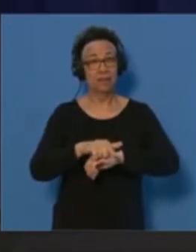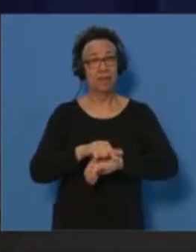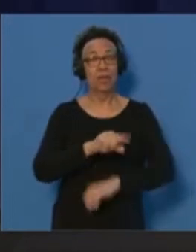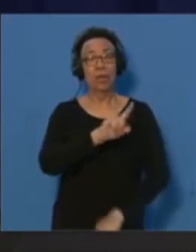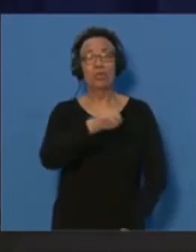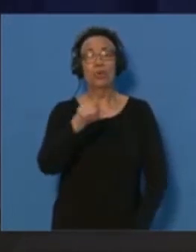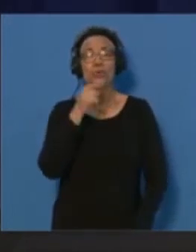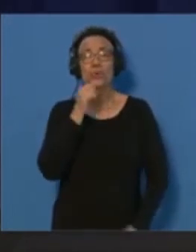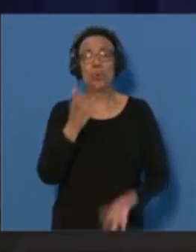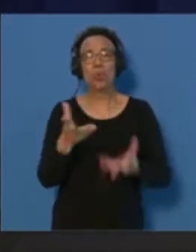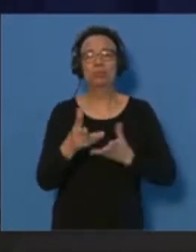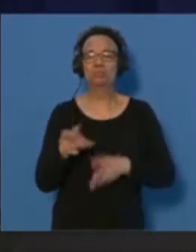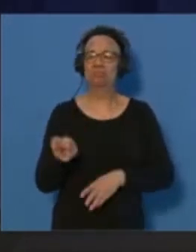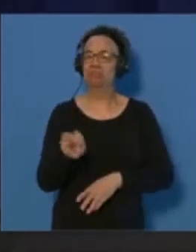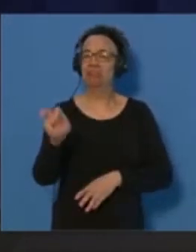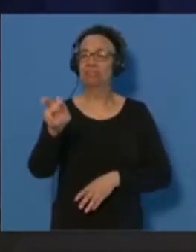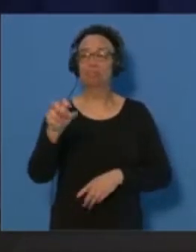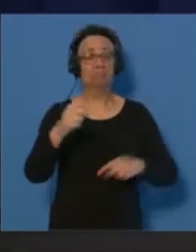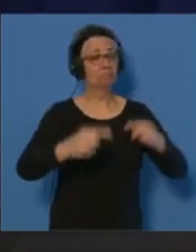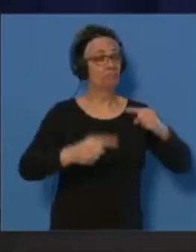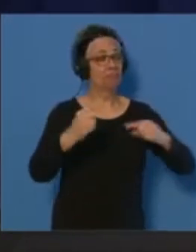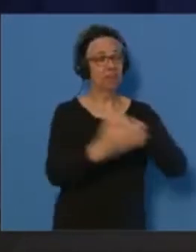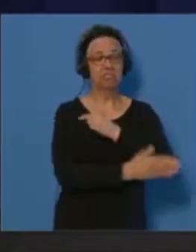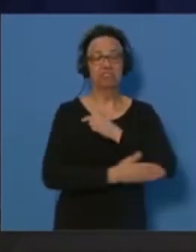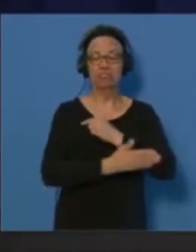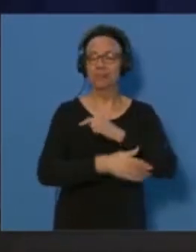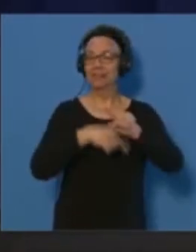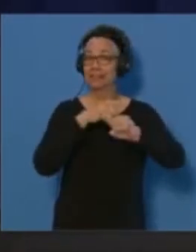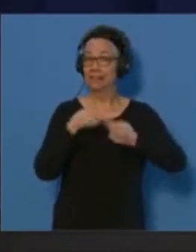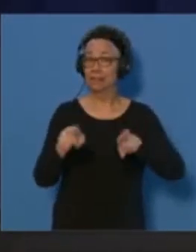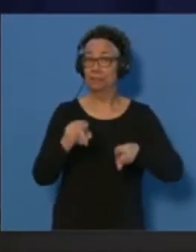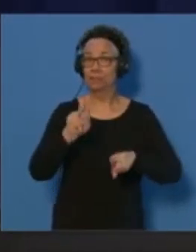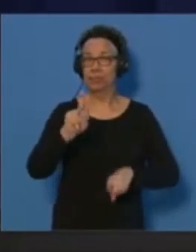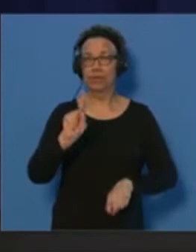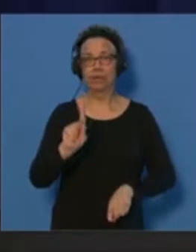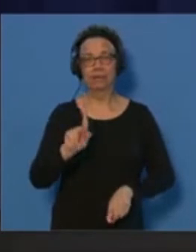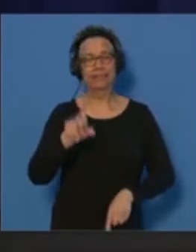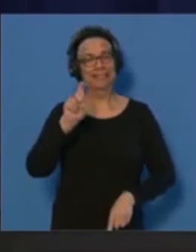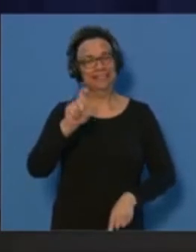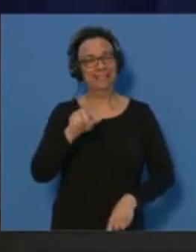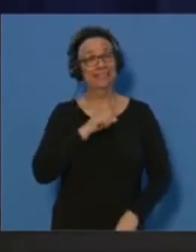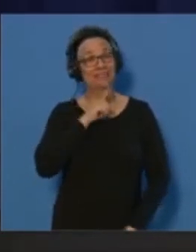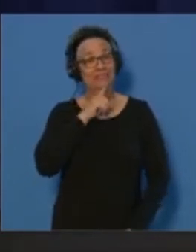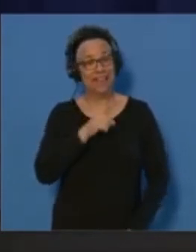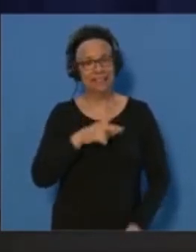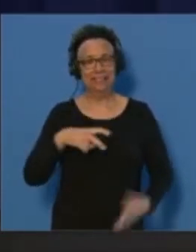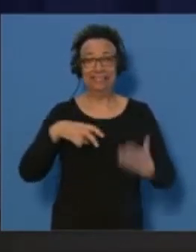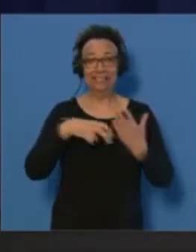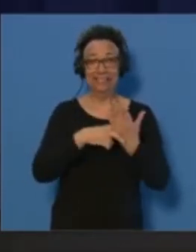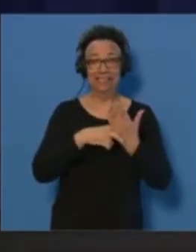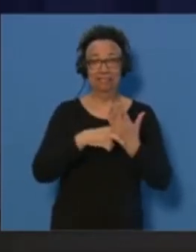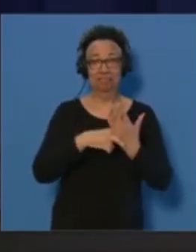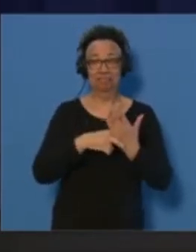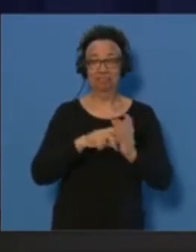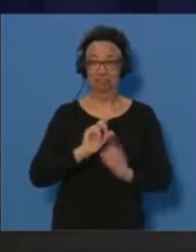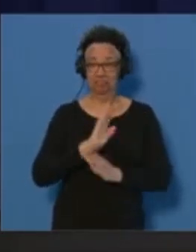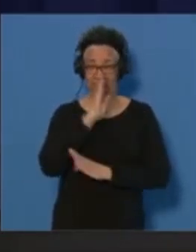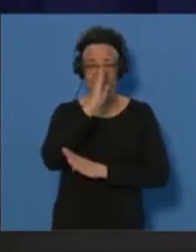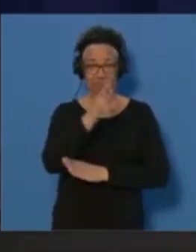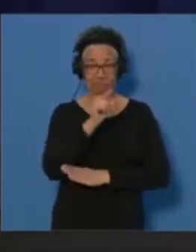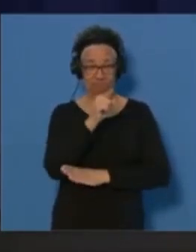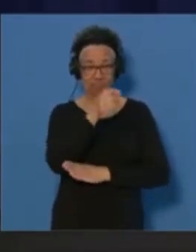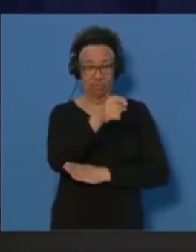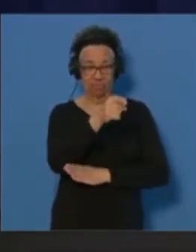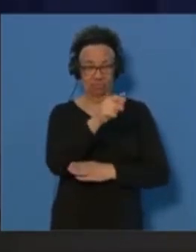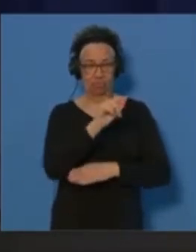countries other than the UK will need a valid onward ticket to their destination or they will not be permitted